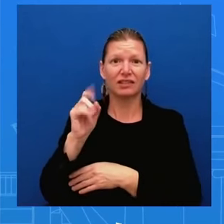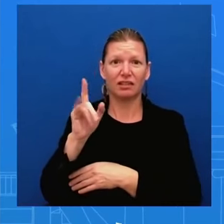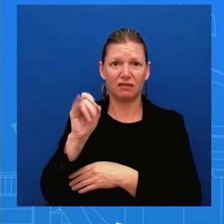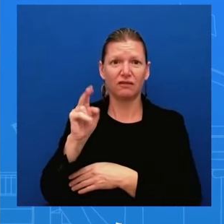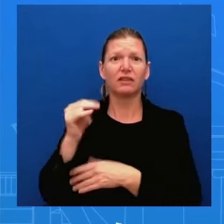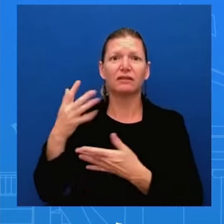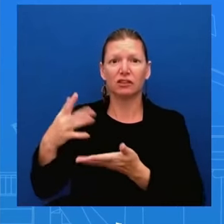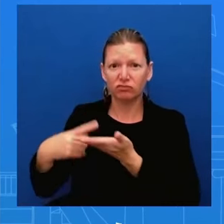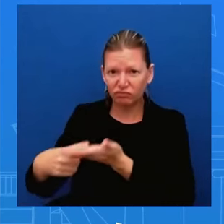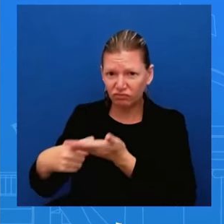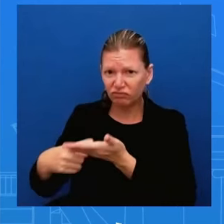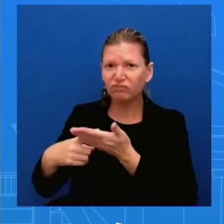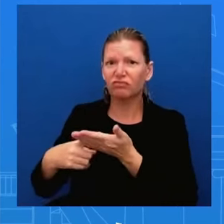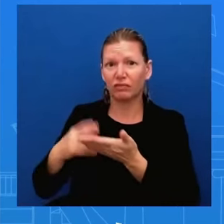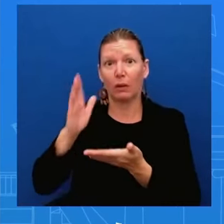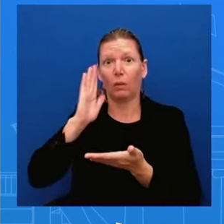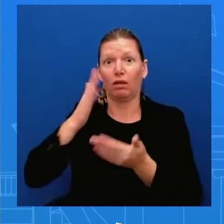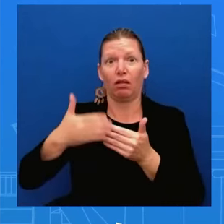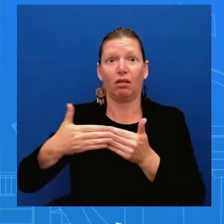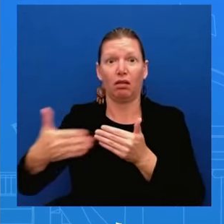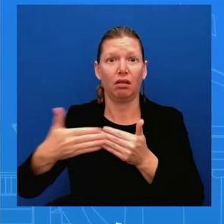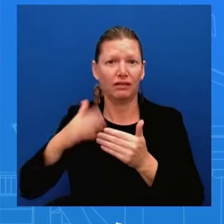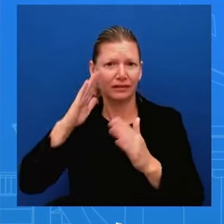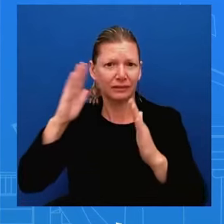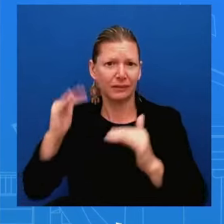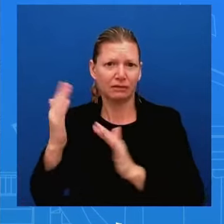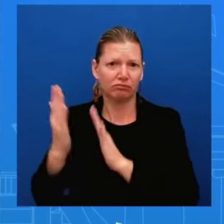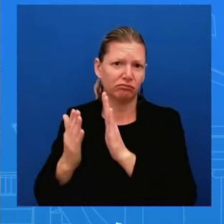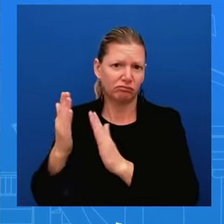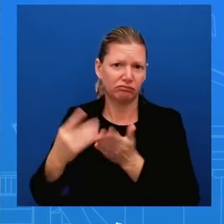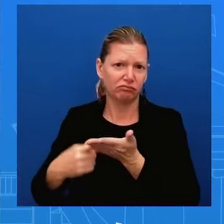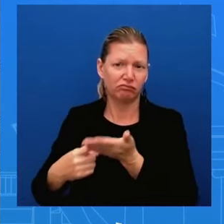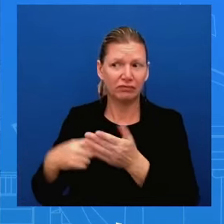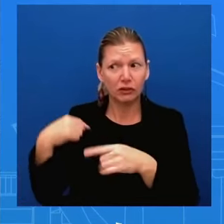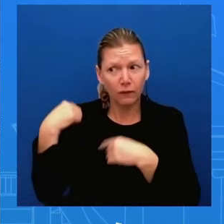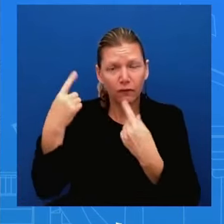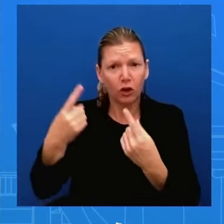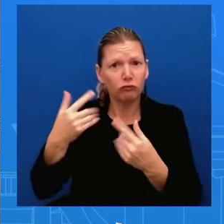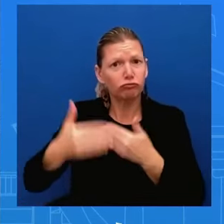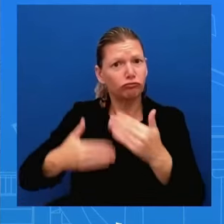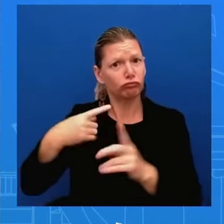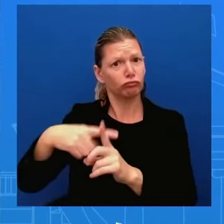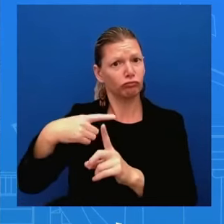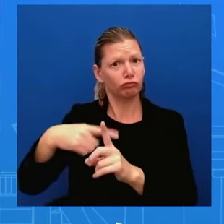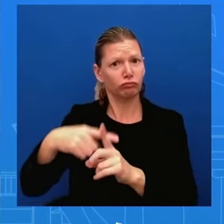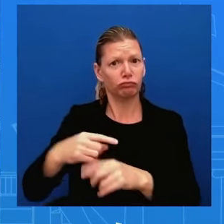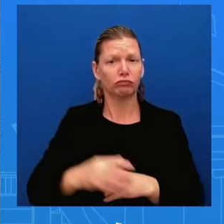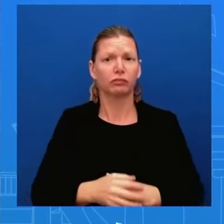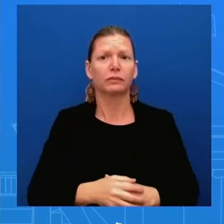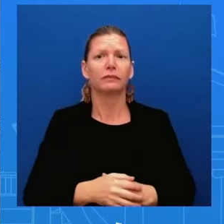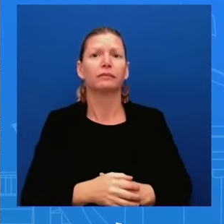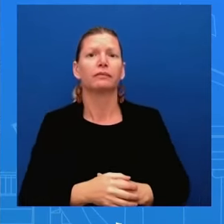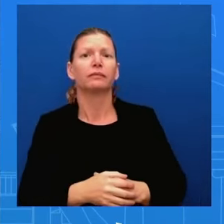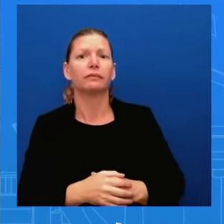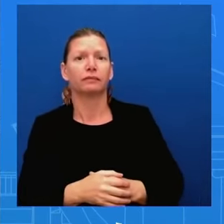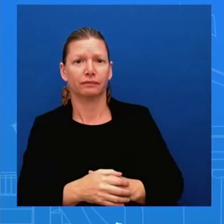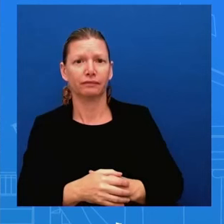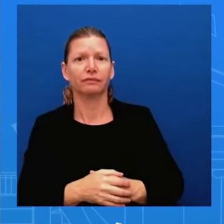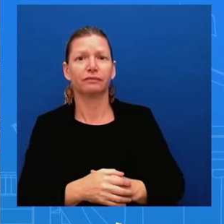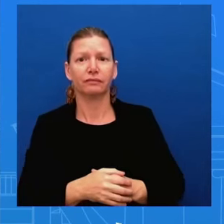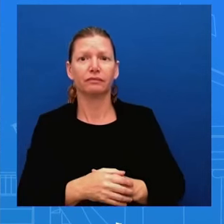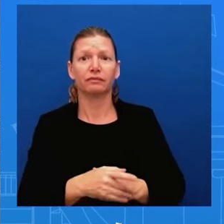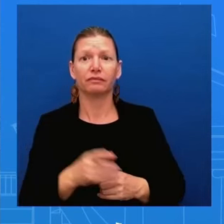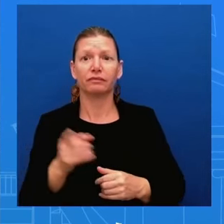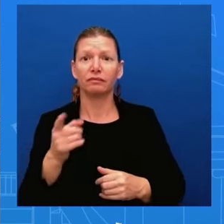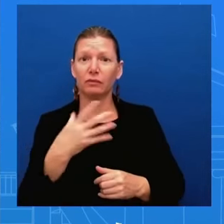thanks kareen a senior white house official recently met with some students and faculty at morehouse college can you talk a